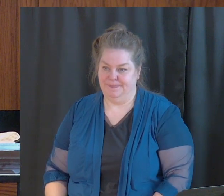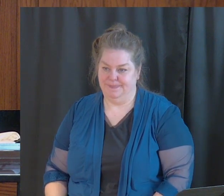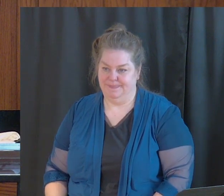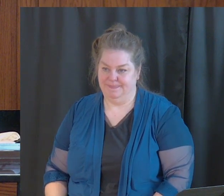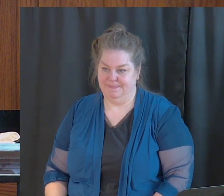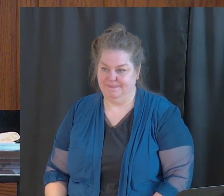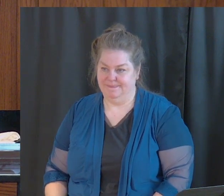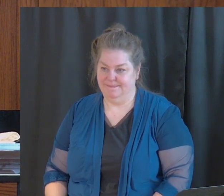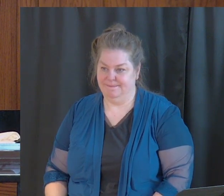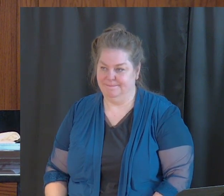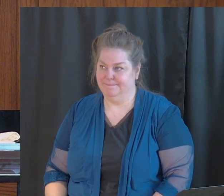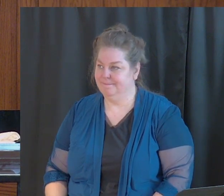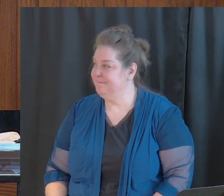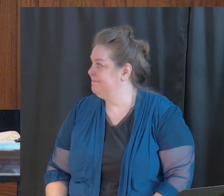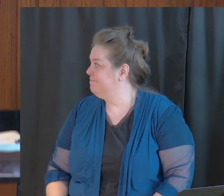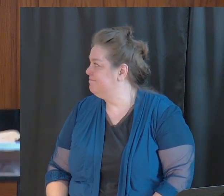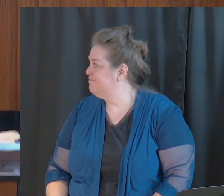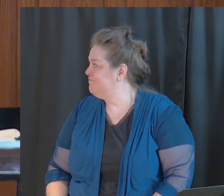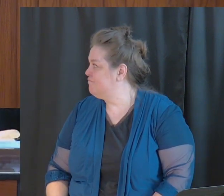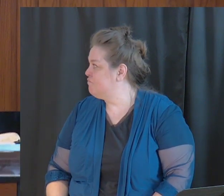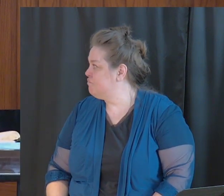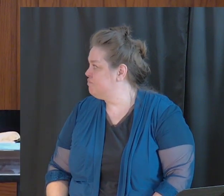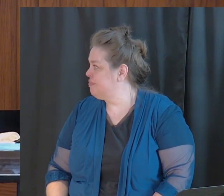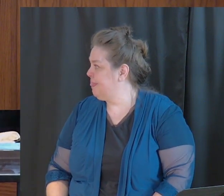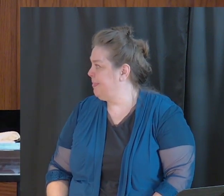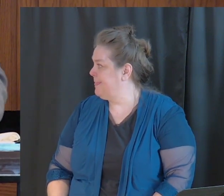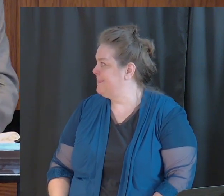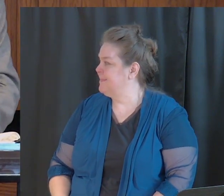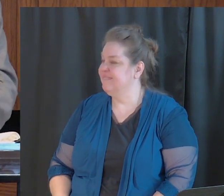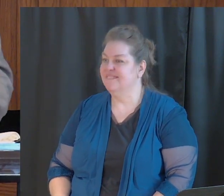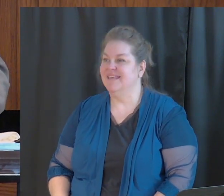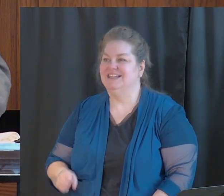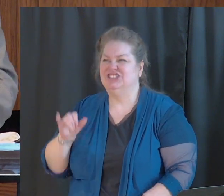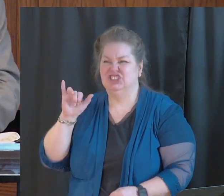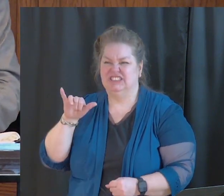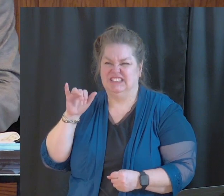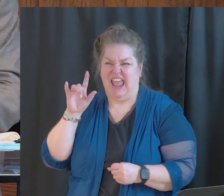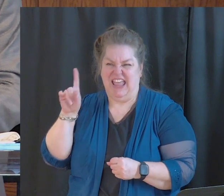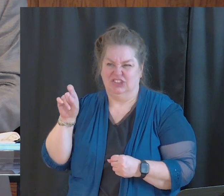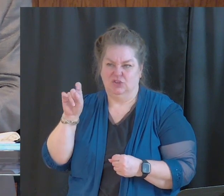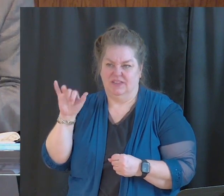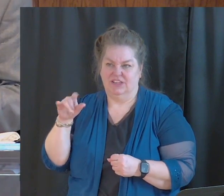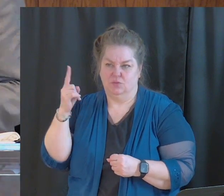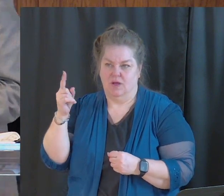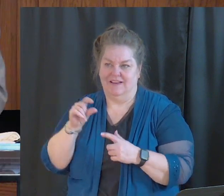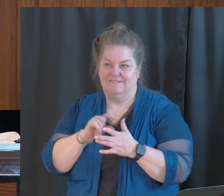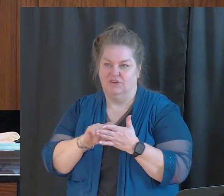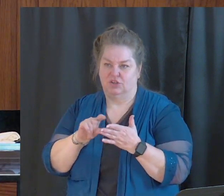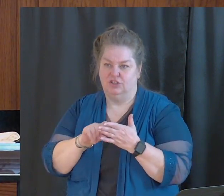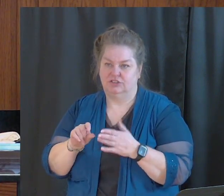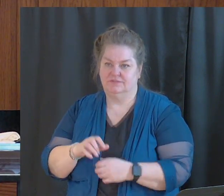So now let me ask you this. Just not this one verse, just of what we talked about here already this morning. Just let me ask you this really quickly.